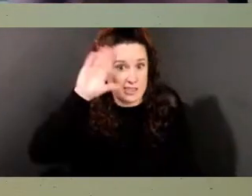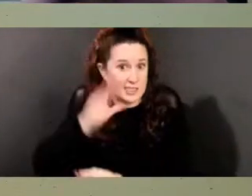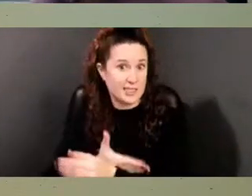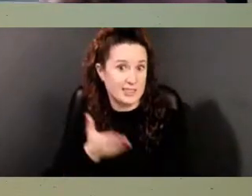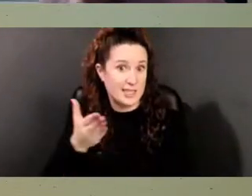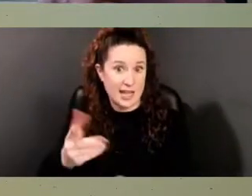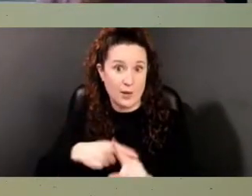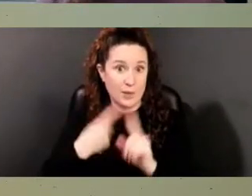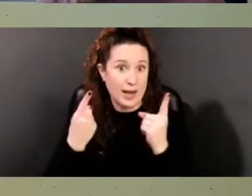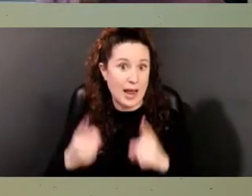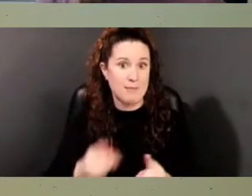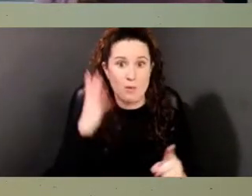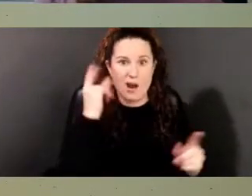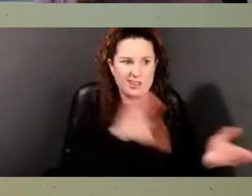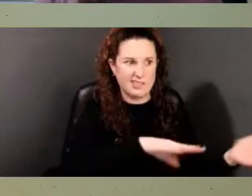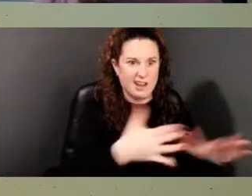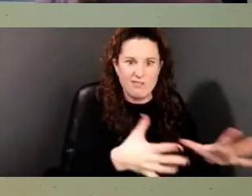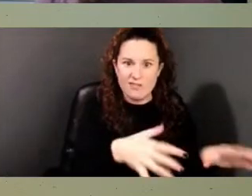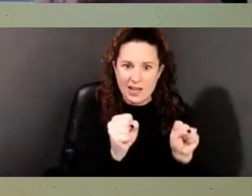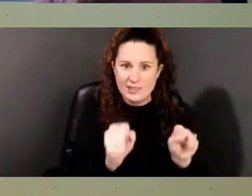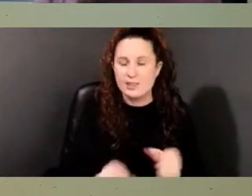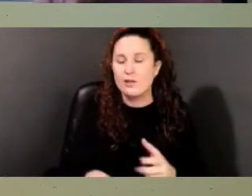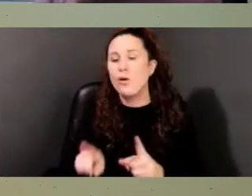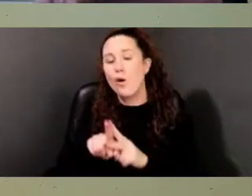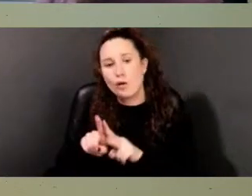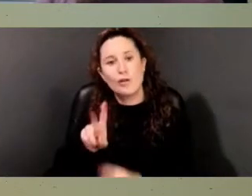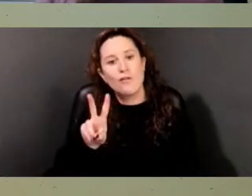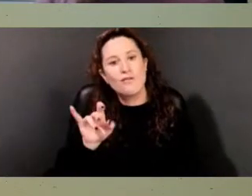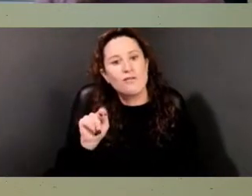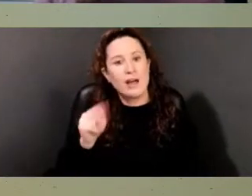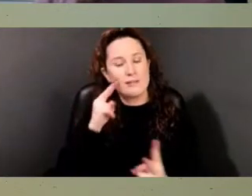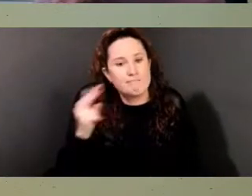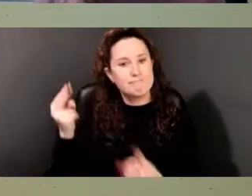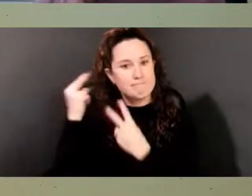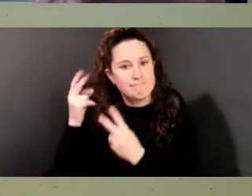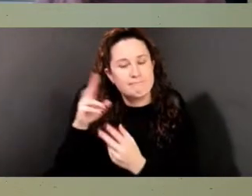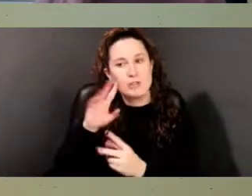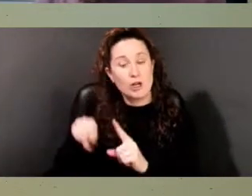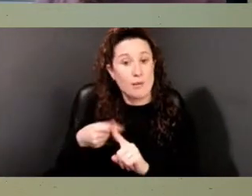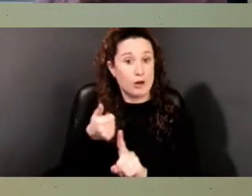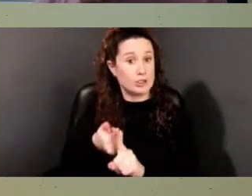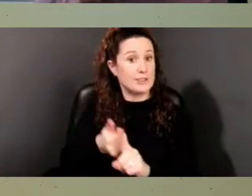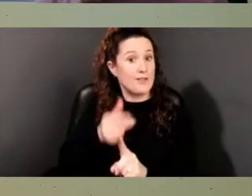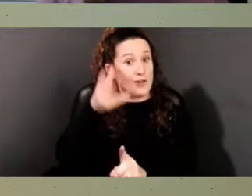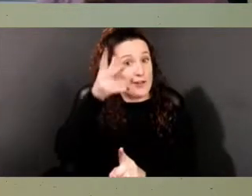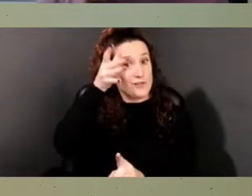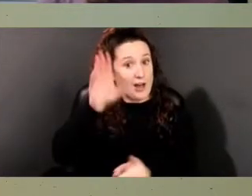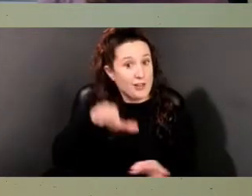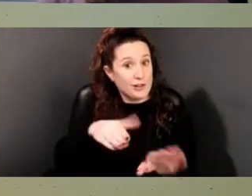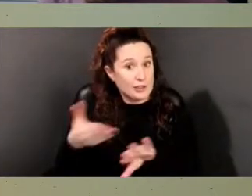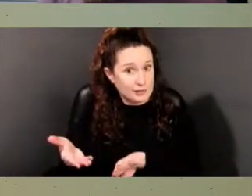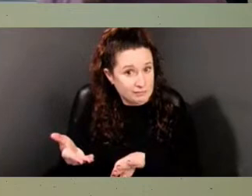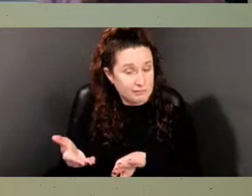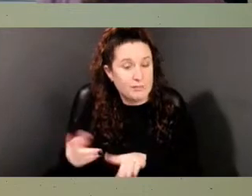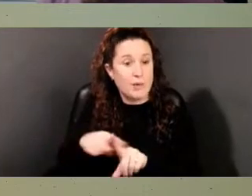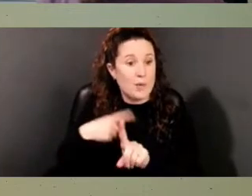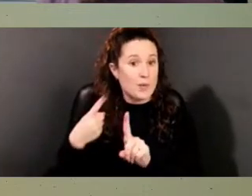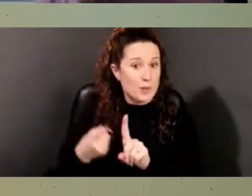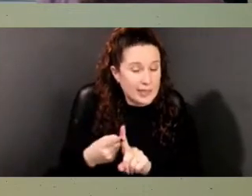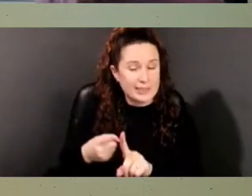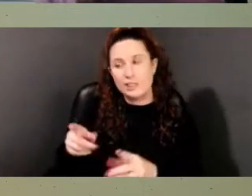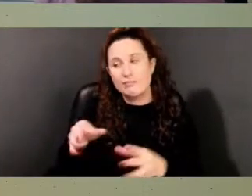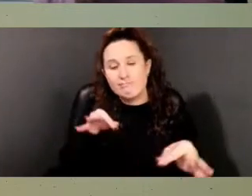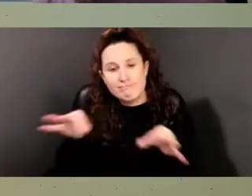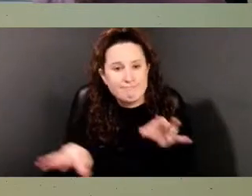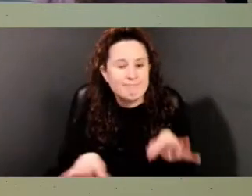one of her recollections describes when her own father, Pompey, died, that his funeral procession passed by the mansion on the way to the burial